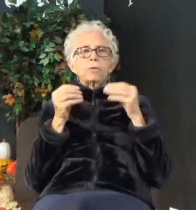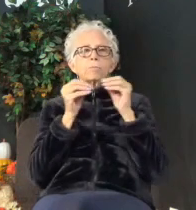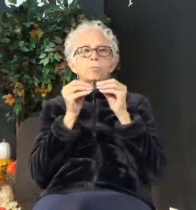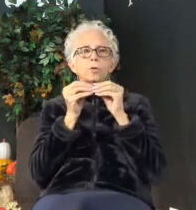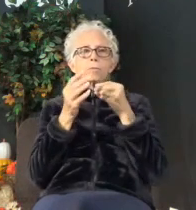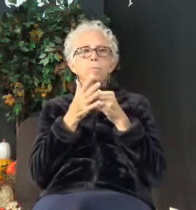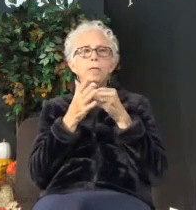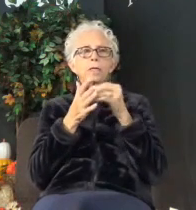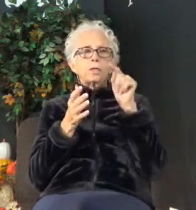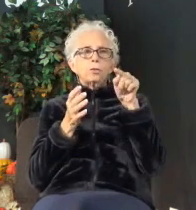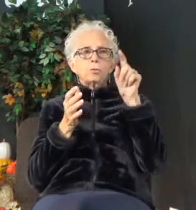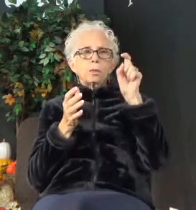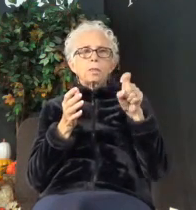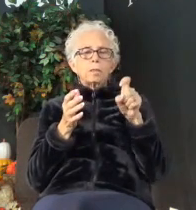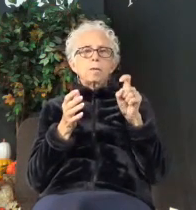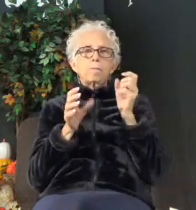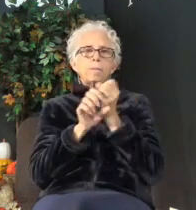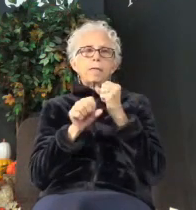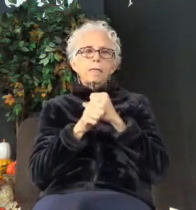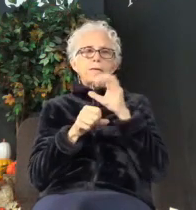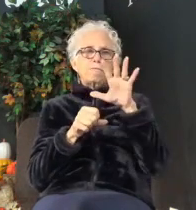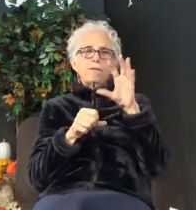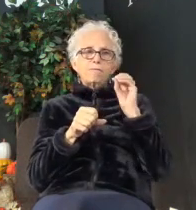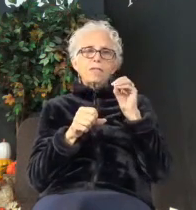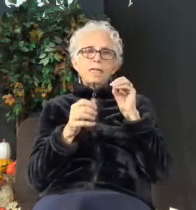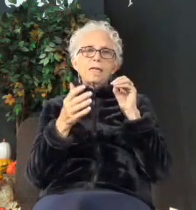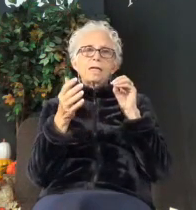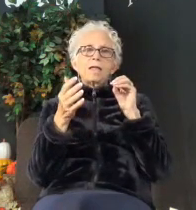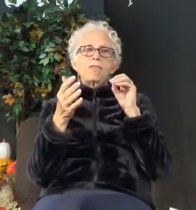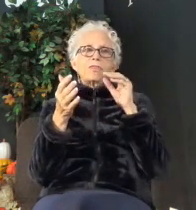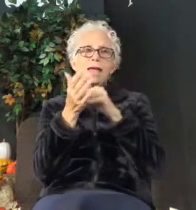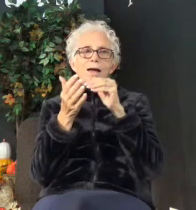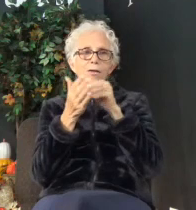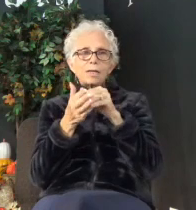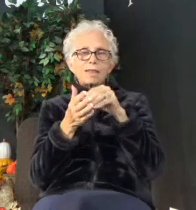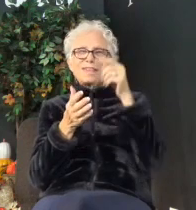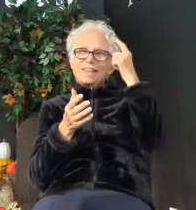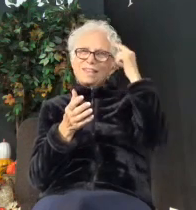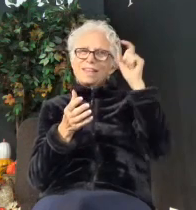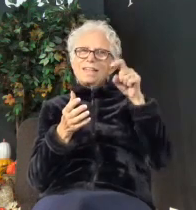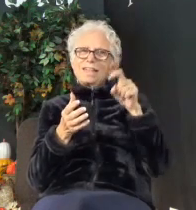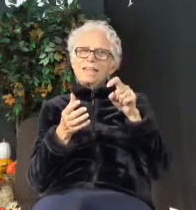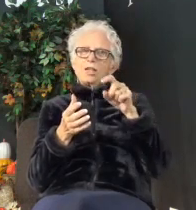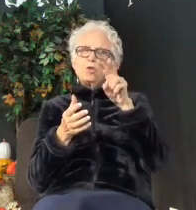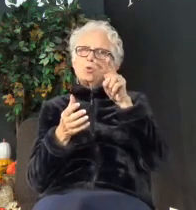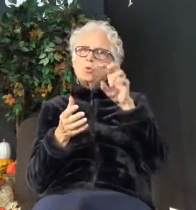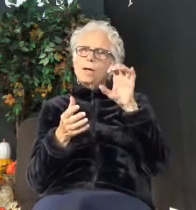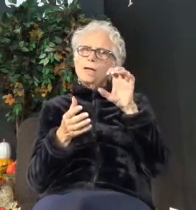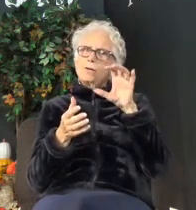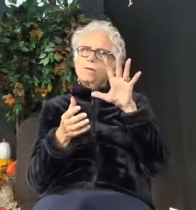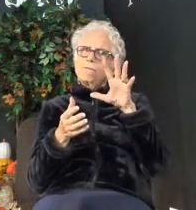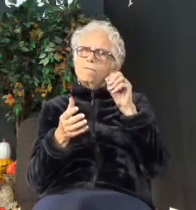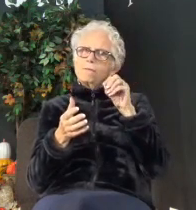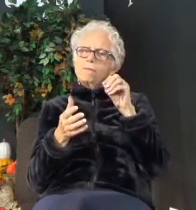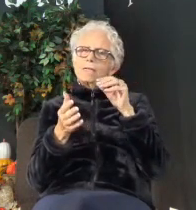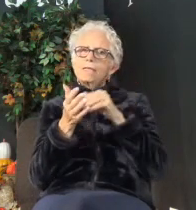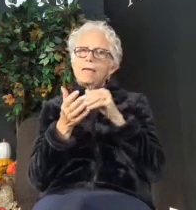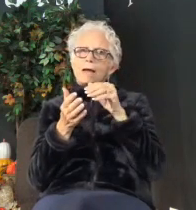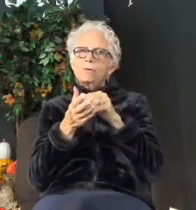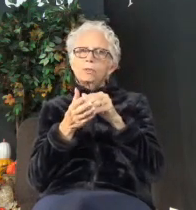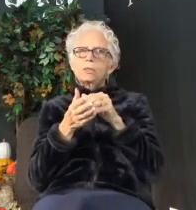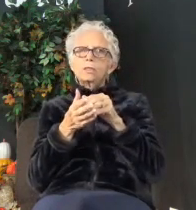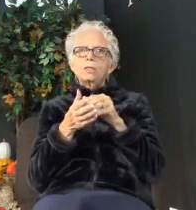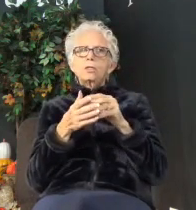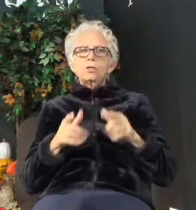So people making $50,000 a year think they need about $250,000 in order